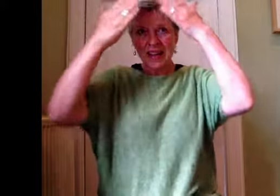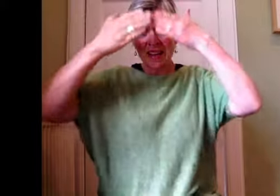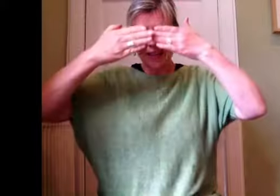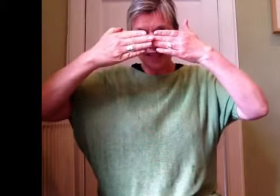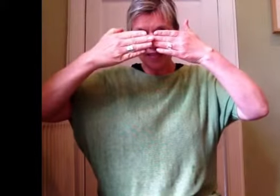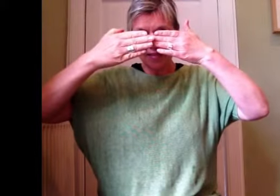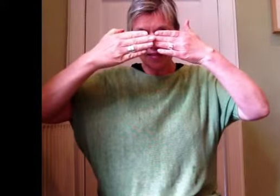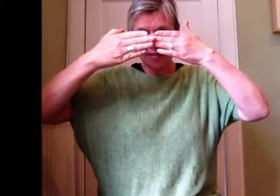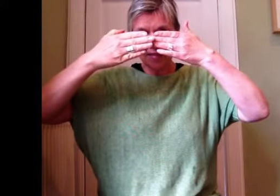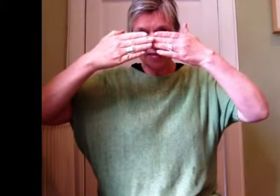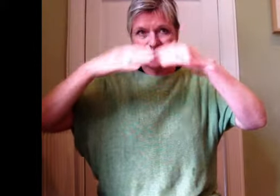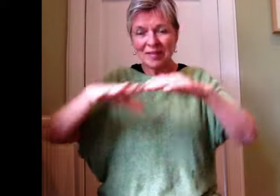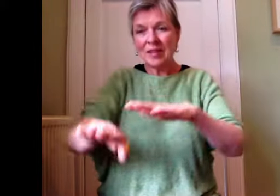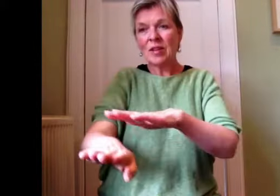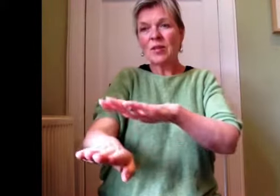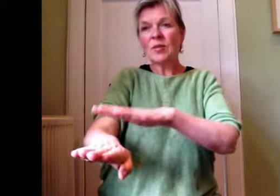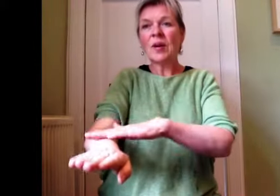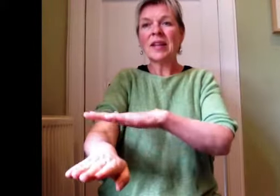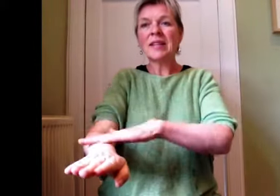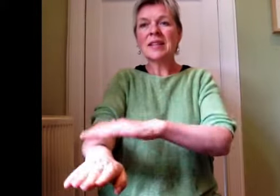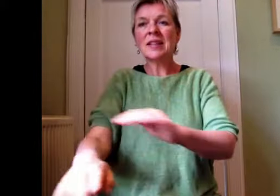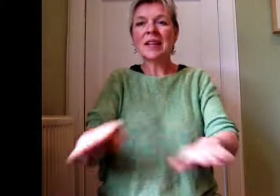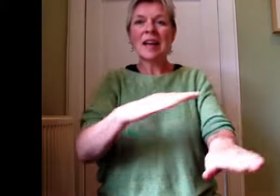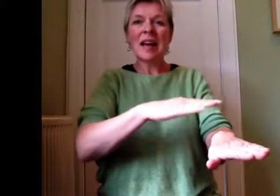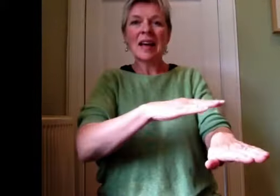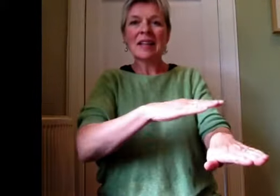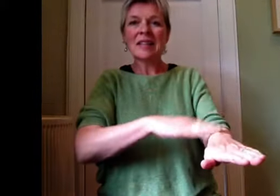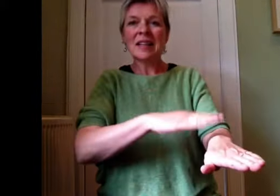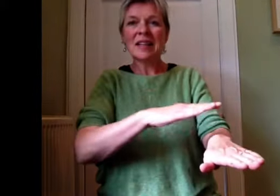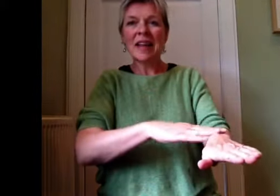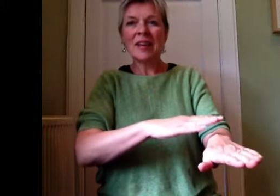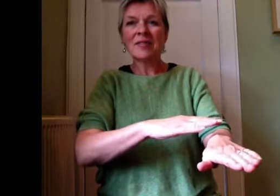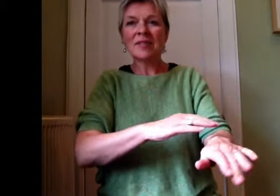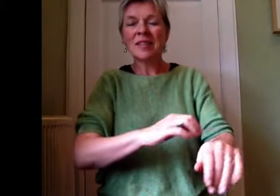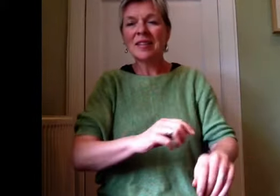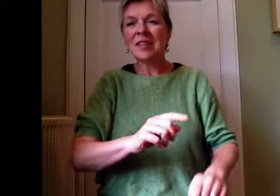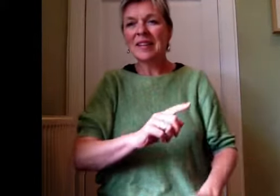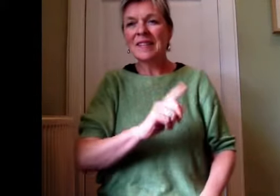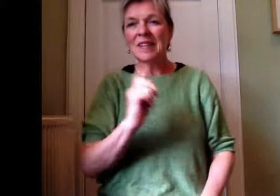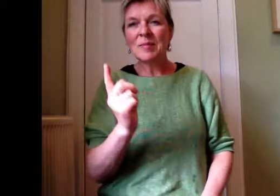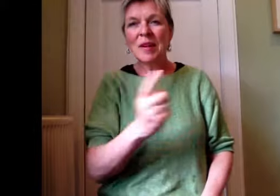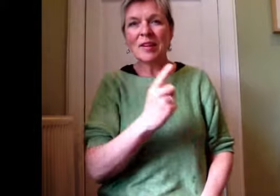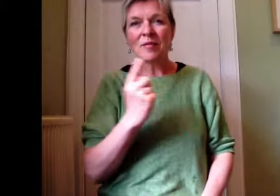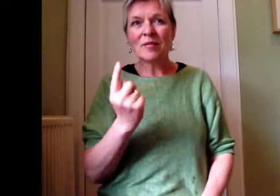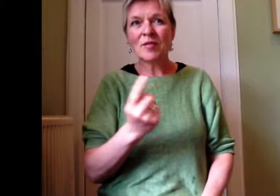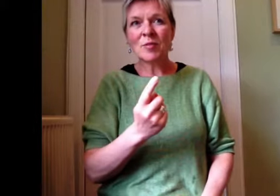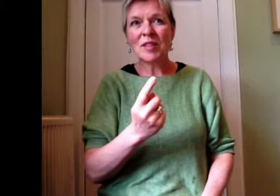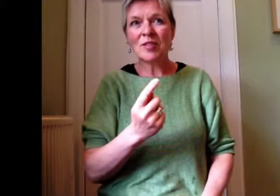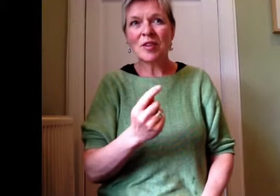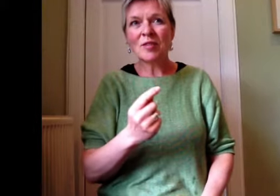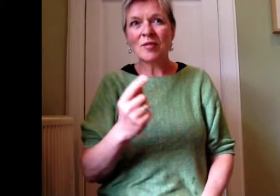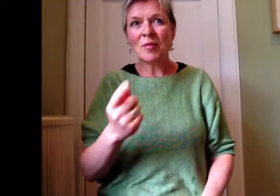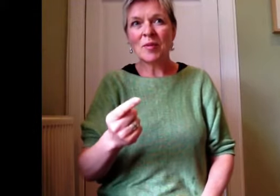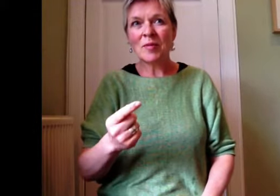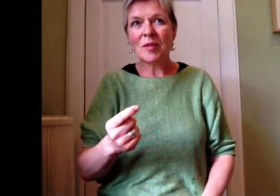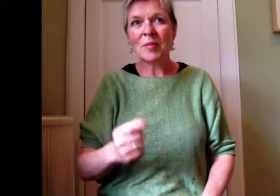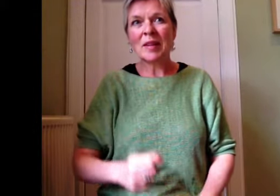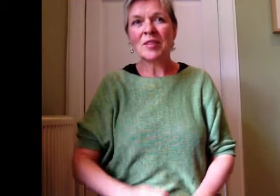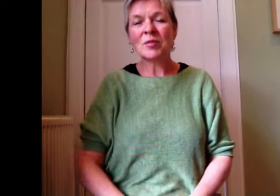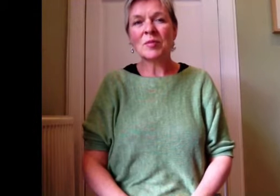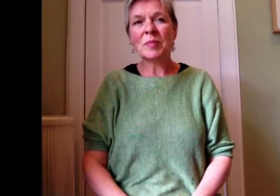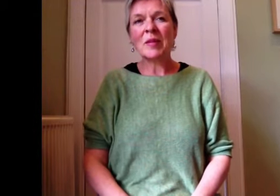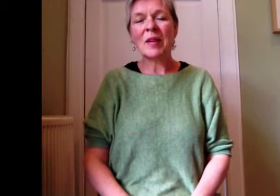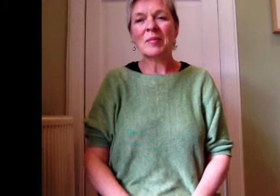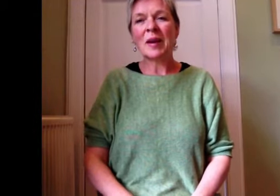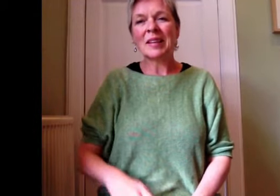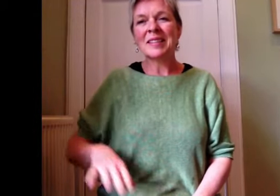Night. Right. And left. This might have twisted round from the filming,